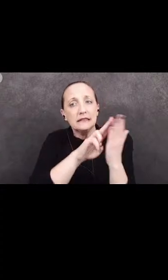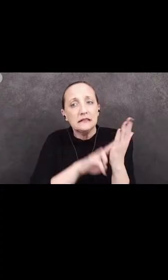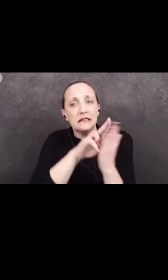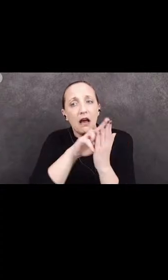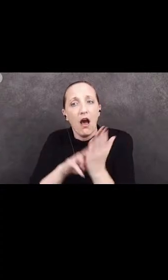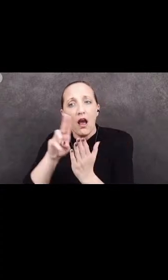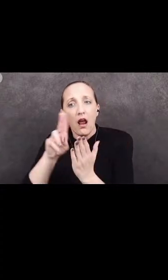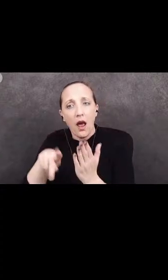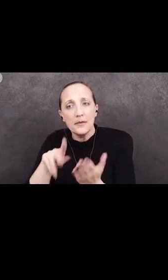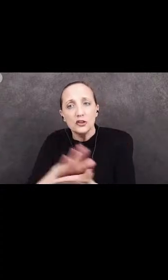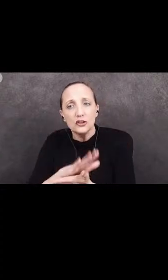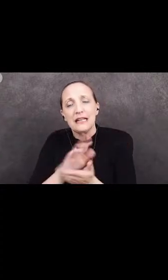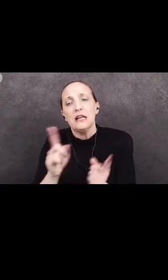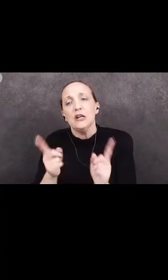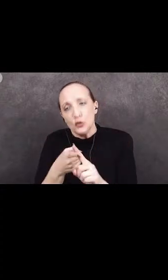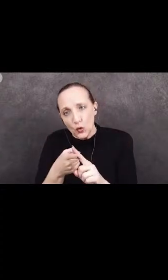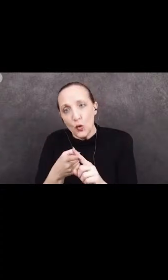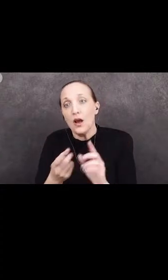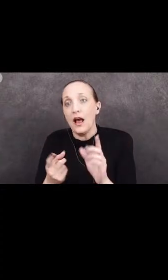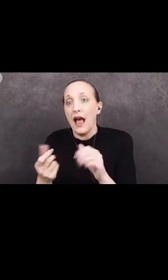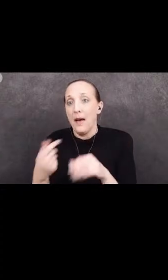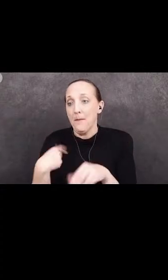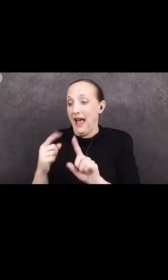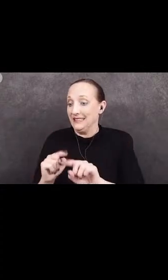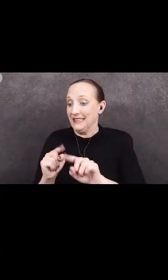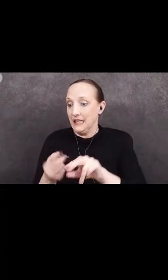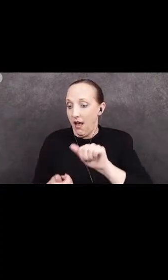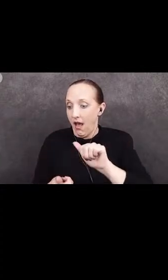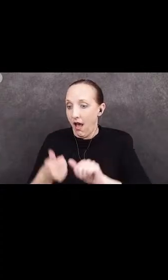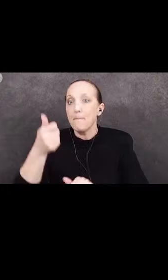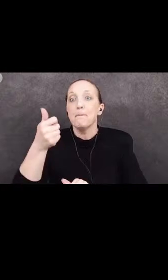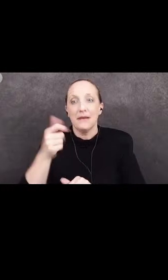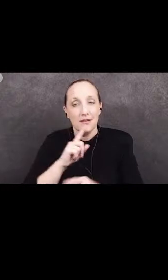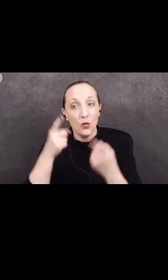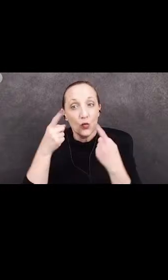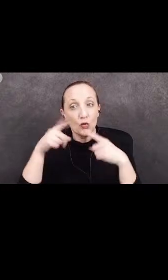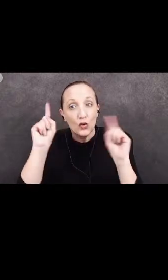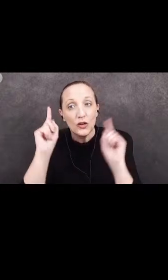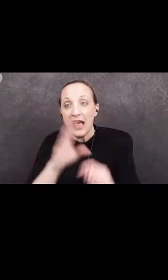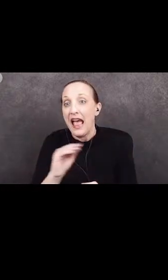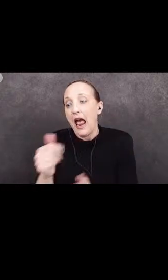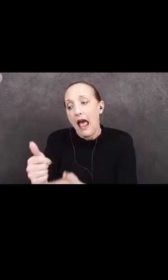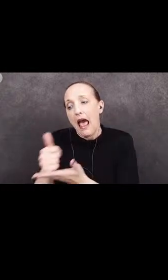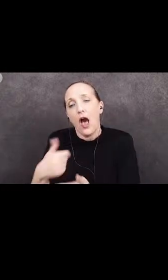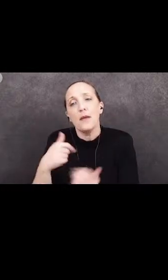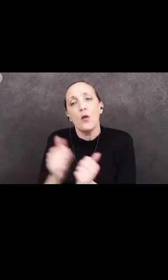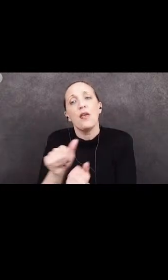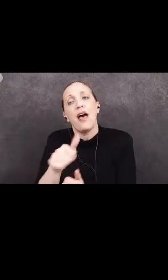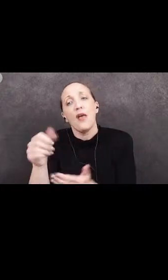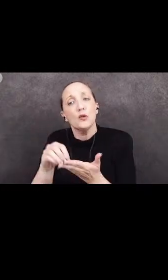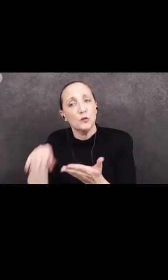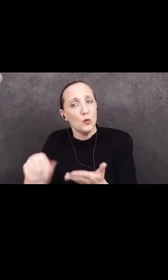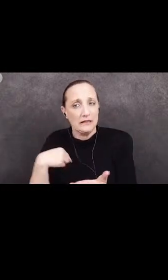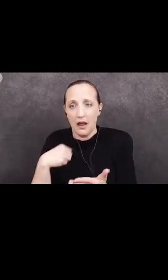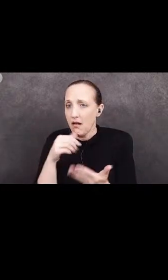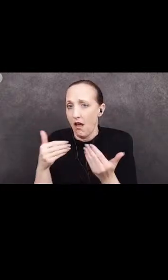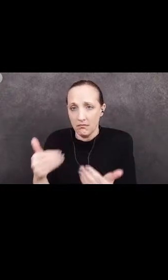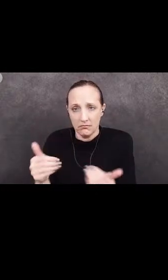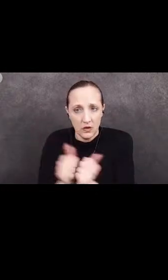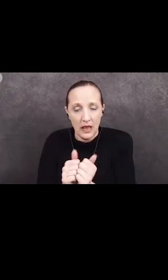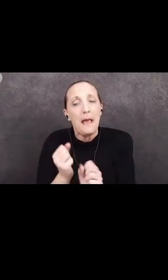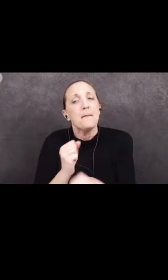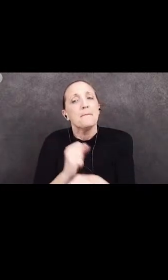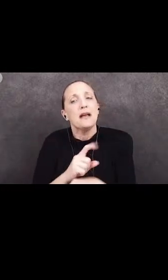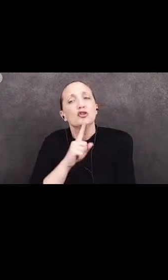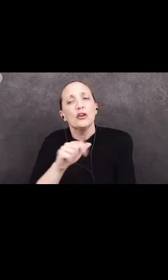to get my attendance up, which then worked. She also helped me with students that I didn't get along with. She made sure there wasn't unwanted attention